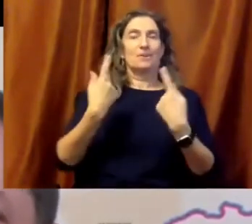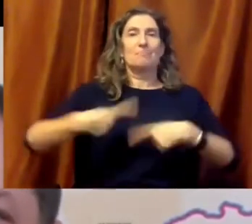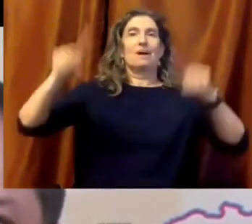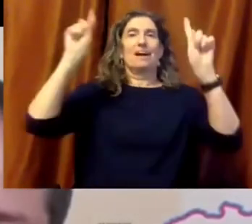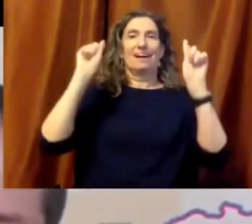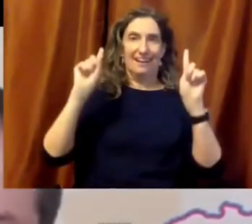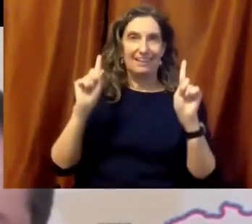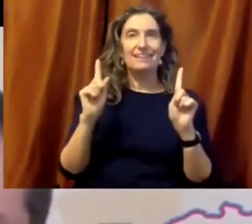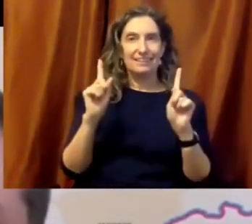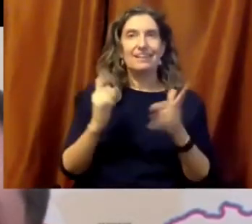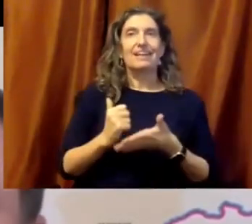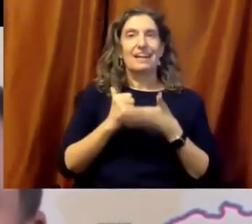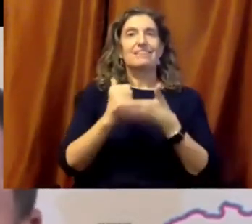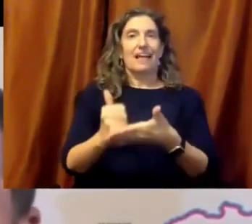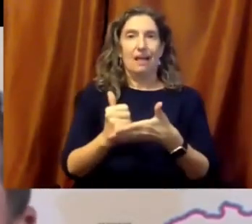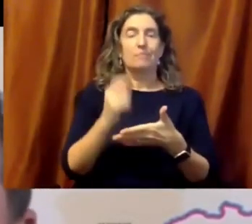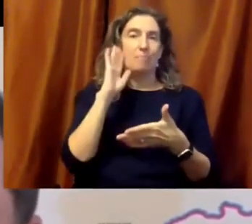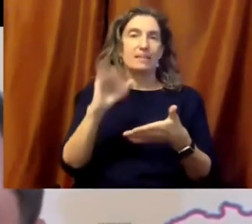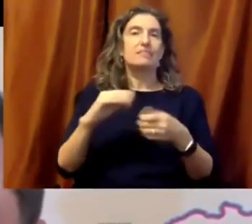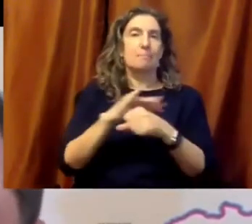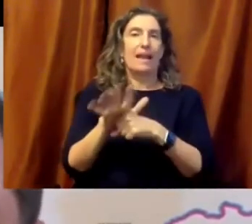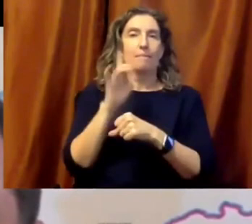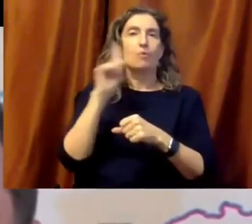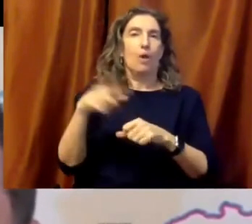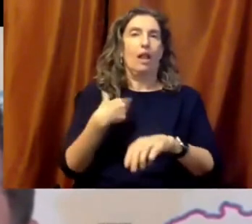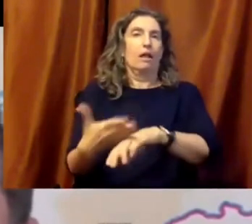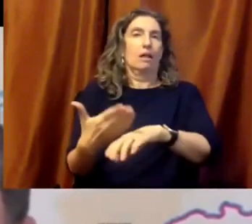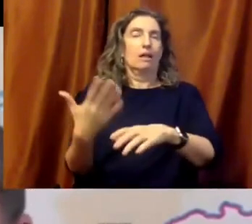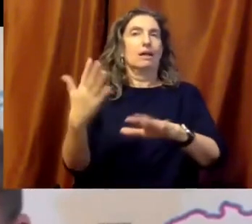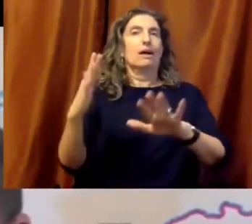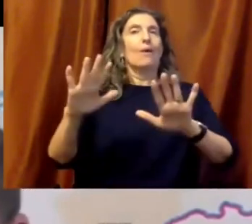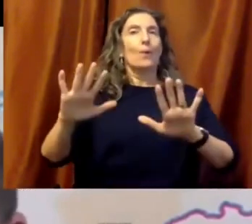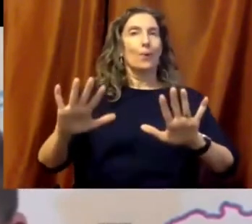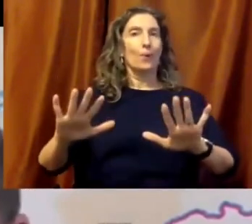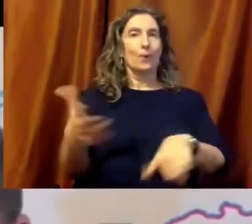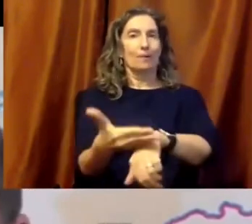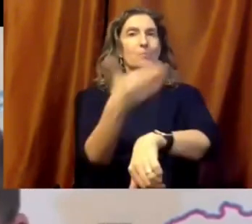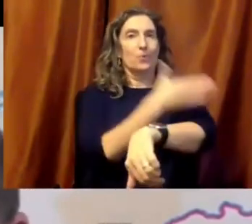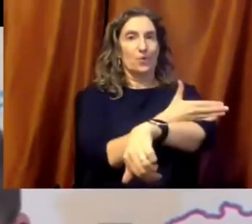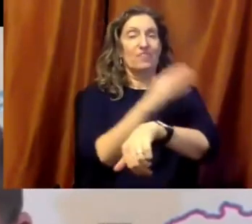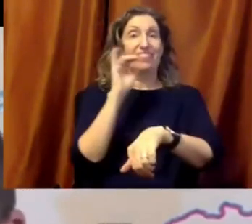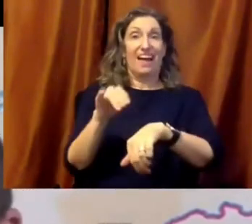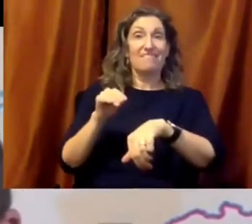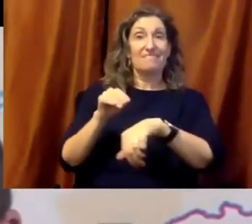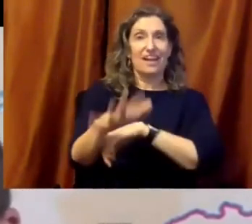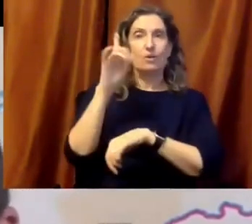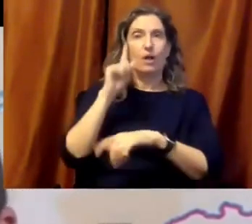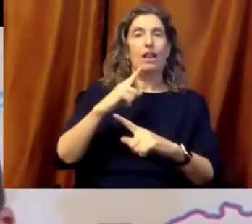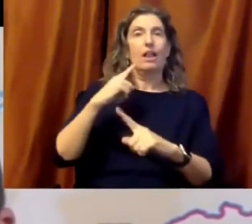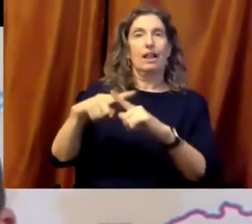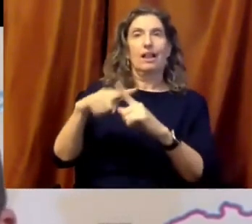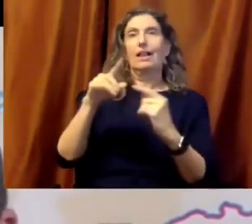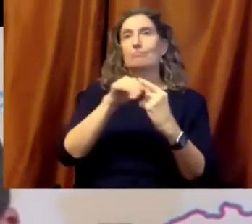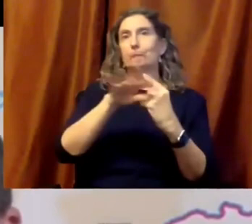effect will only grow and have a global impact. Let this same transition be the start of an equally profound